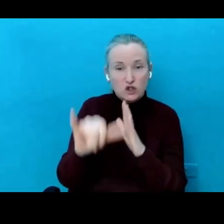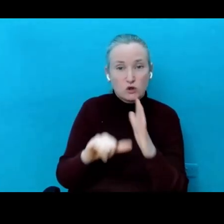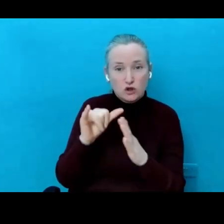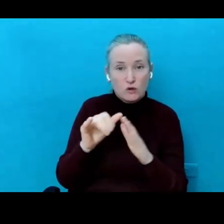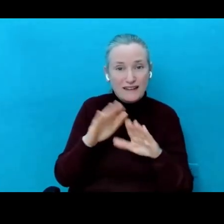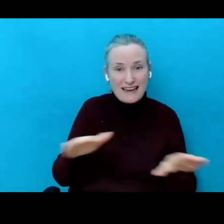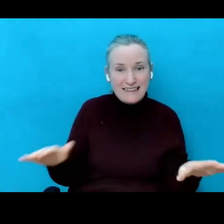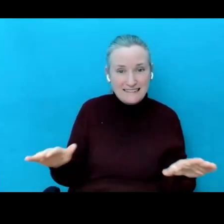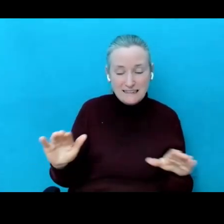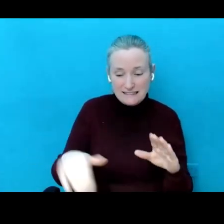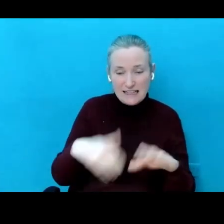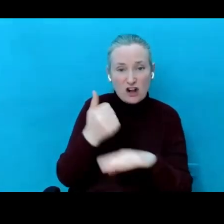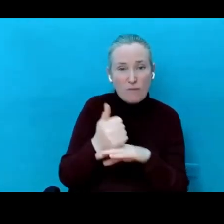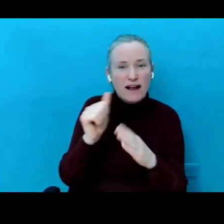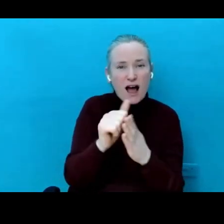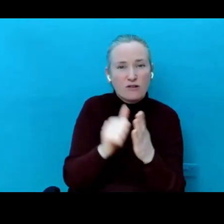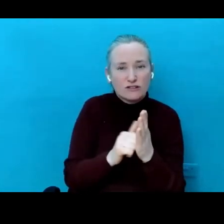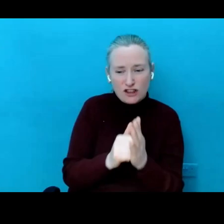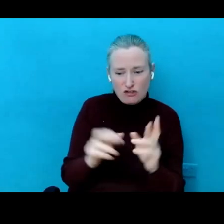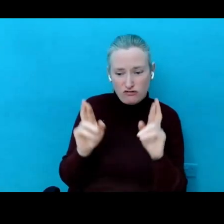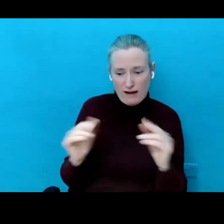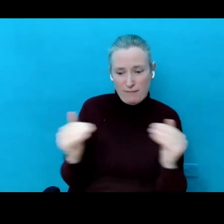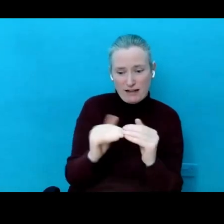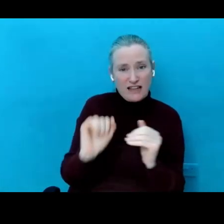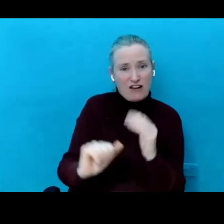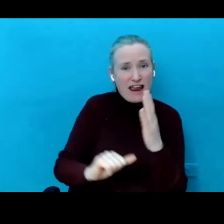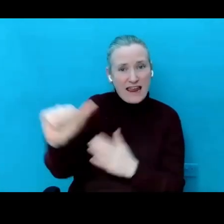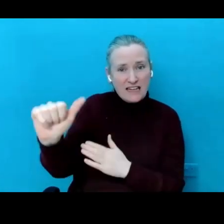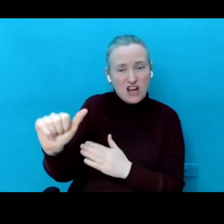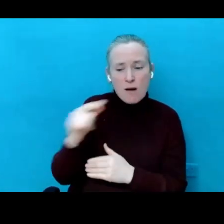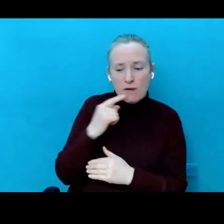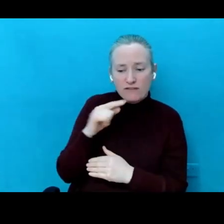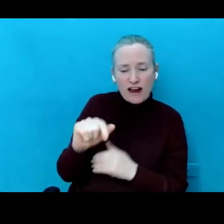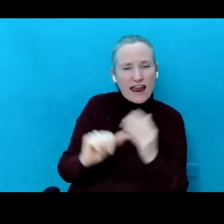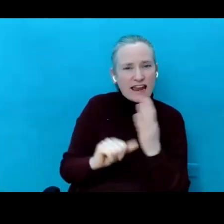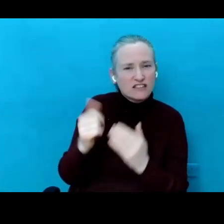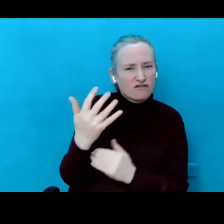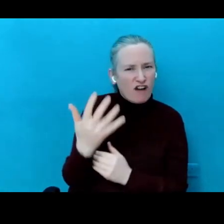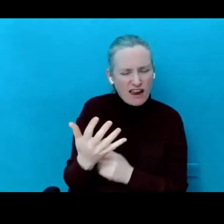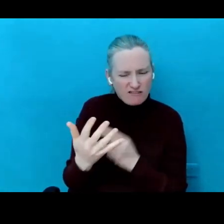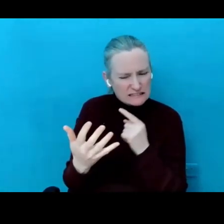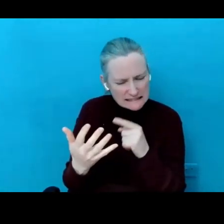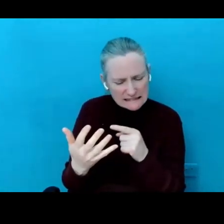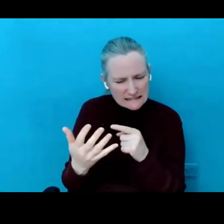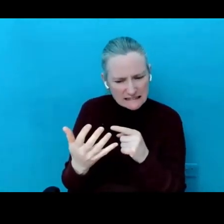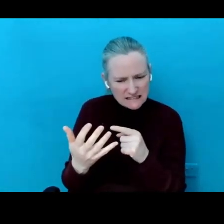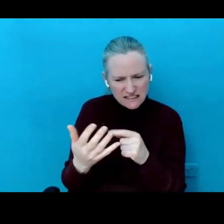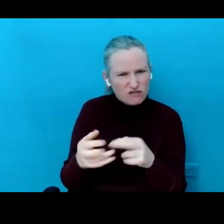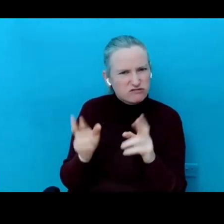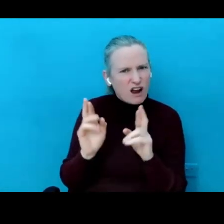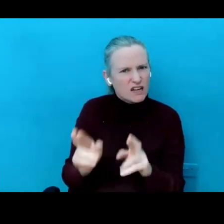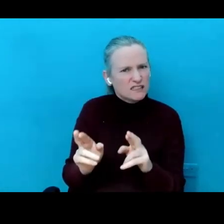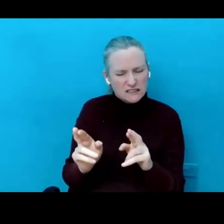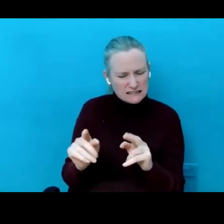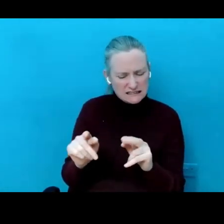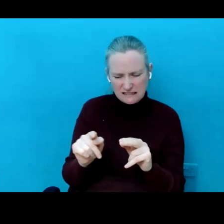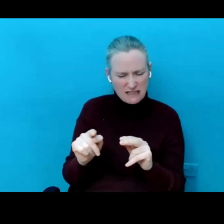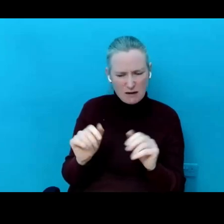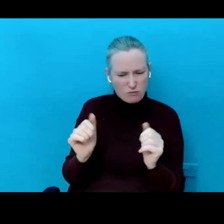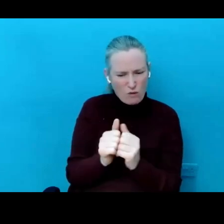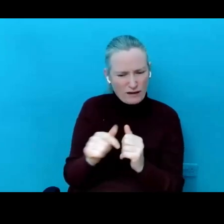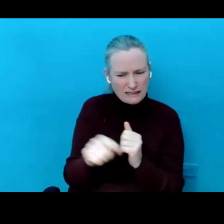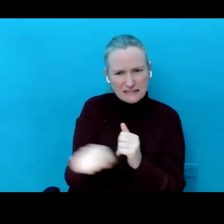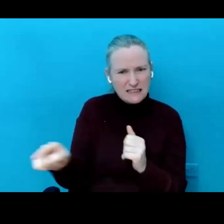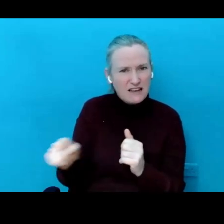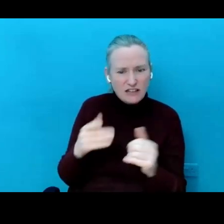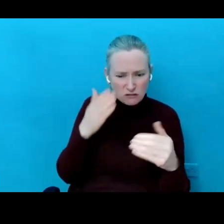appropriate settings. But I do find for my five year old, there is a lot of inappropriate content coming up. And I ended up blocking videos